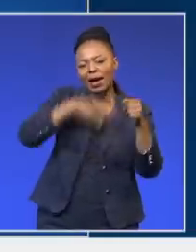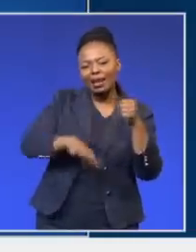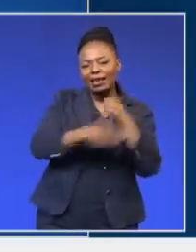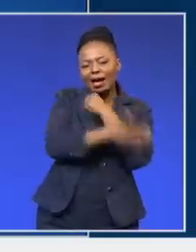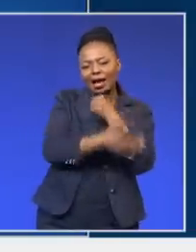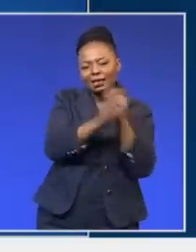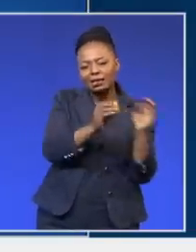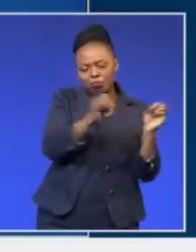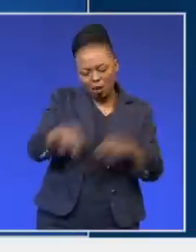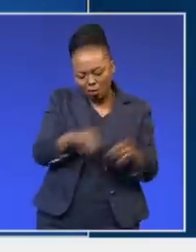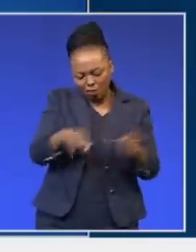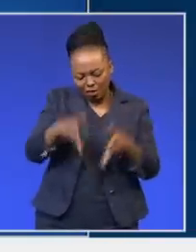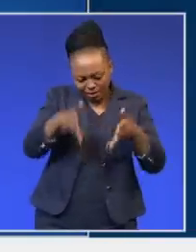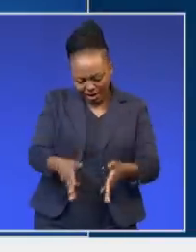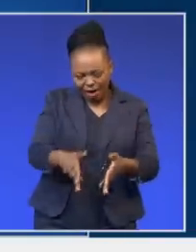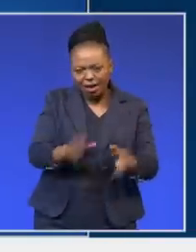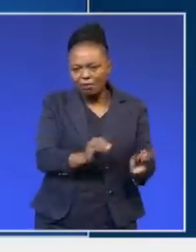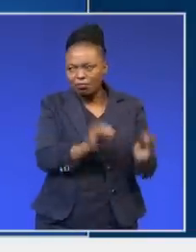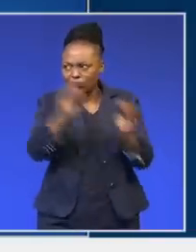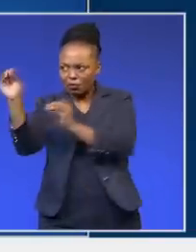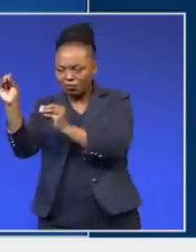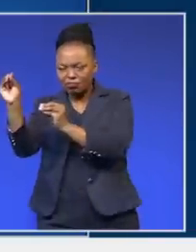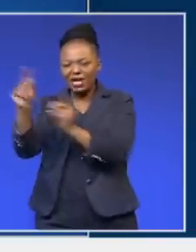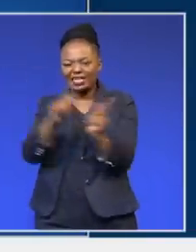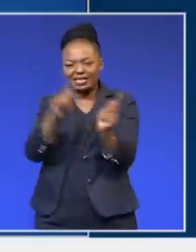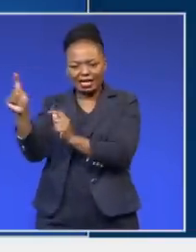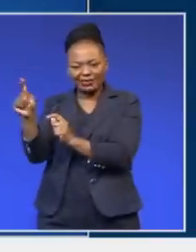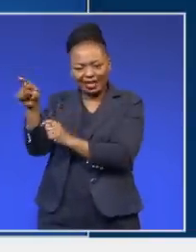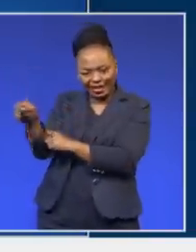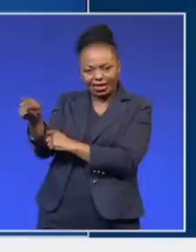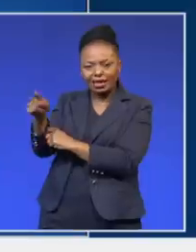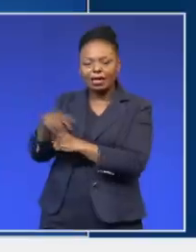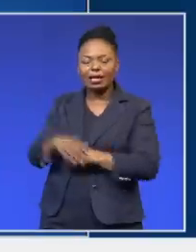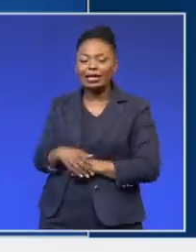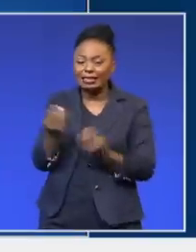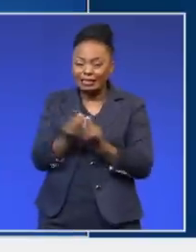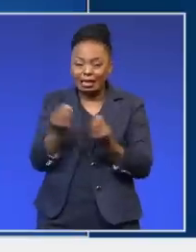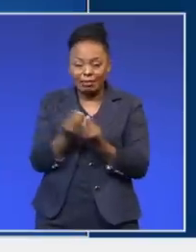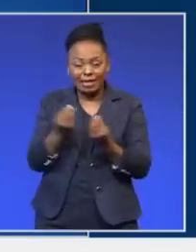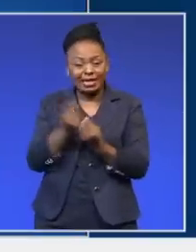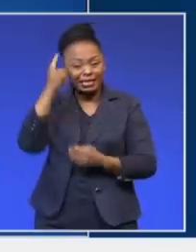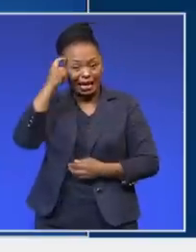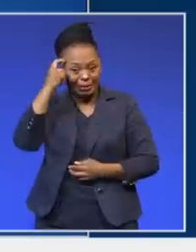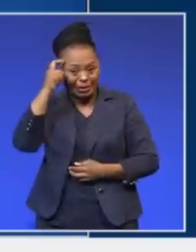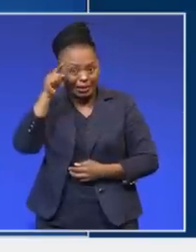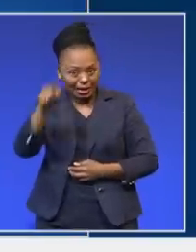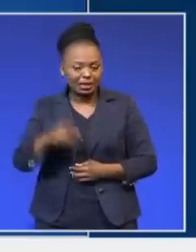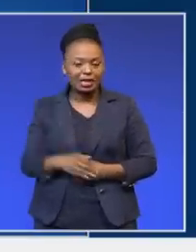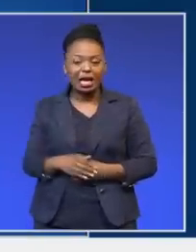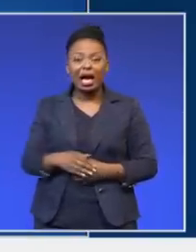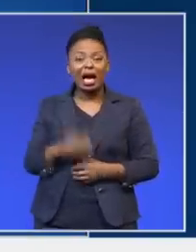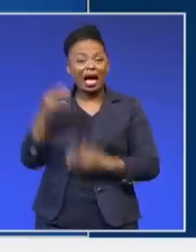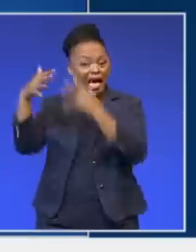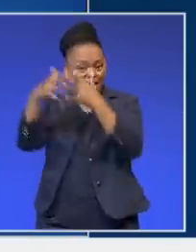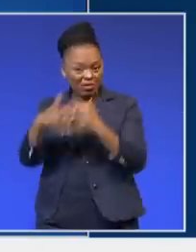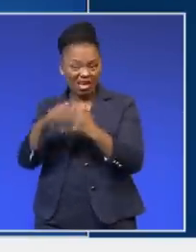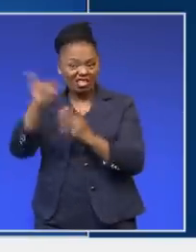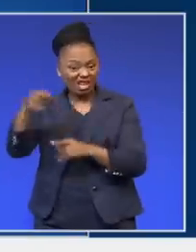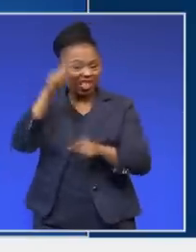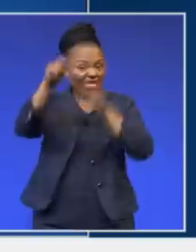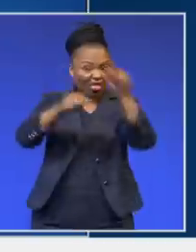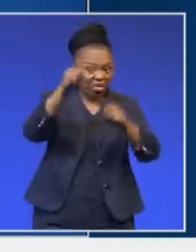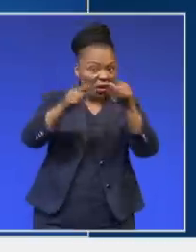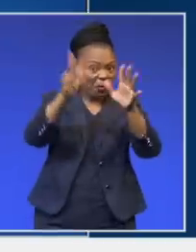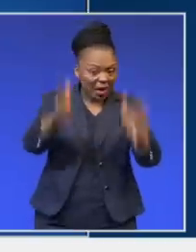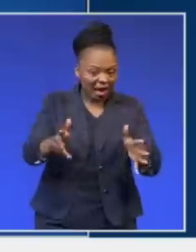So something is cooking and the Americans would never, ever make such an allegation if they